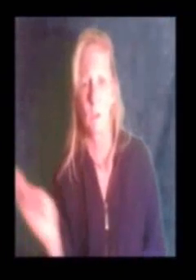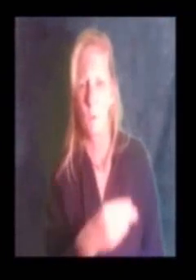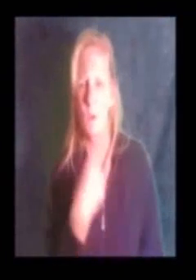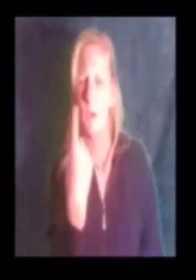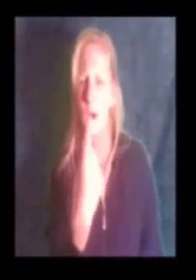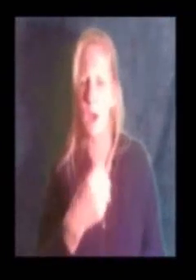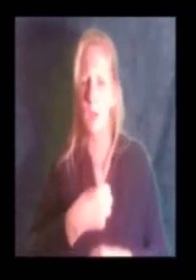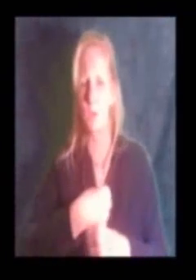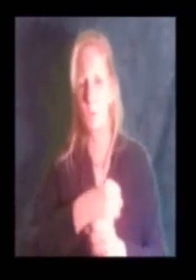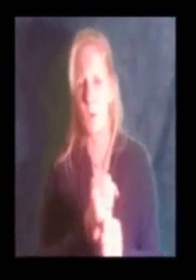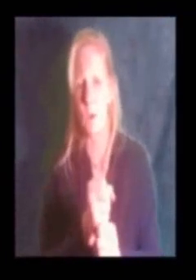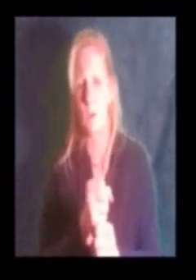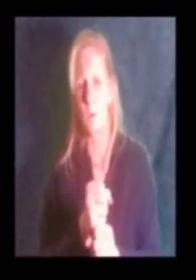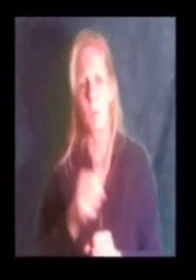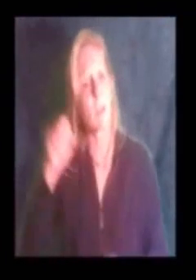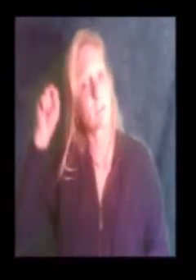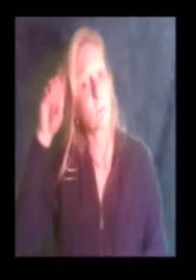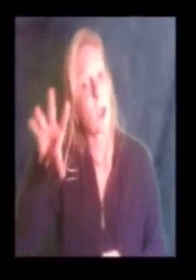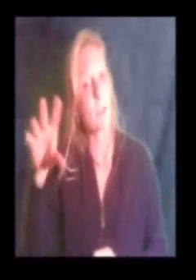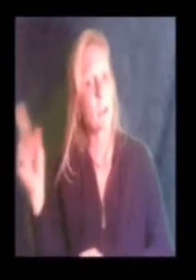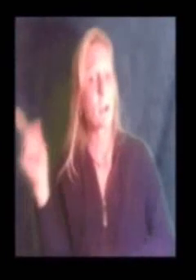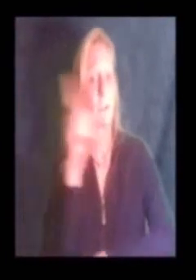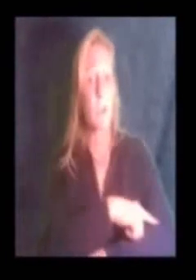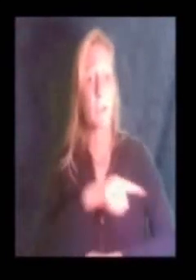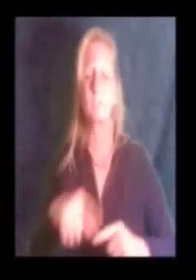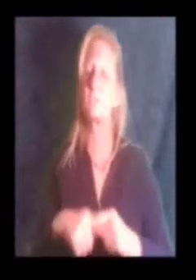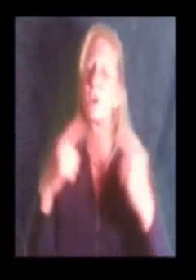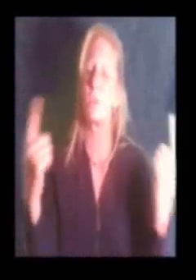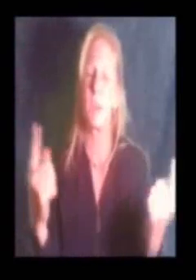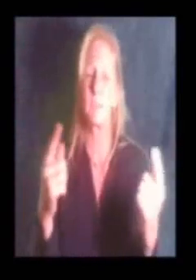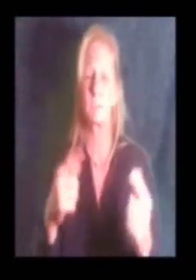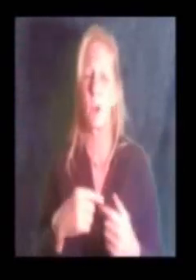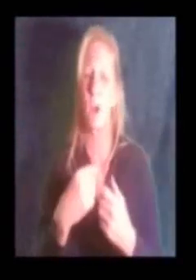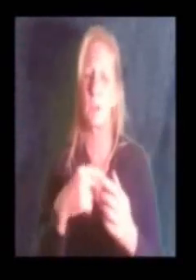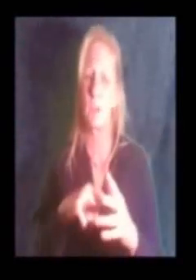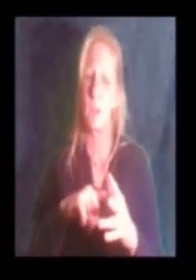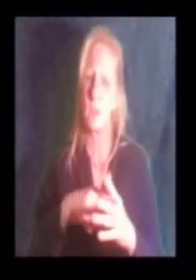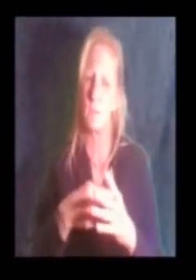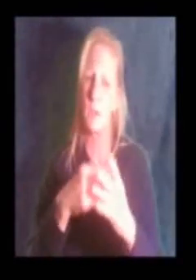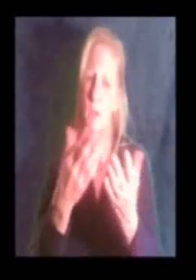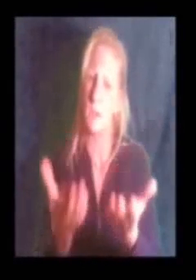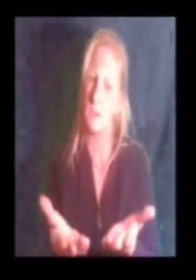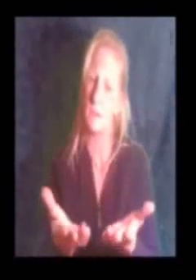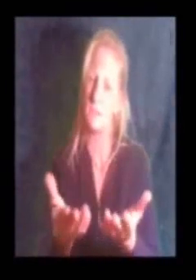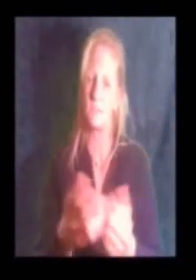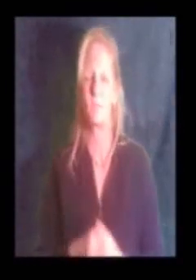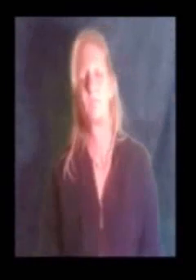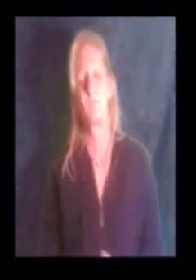We are the one who makes a better day So let's stop giving